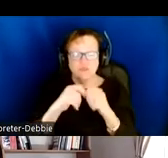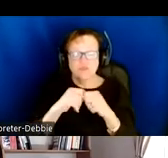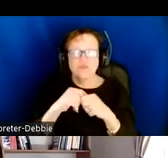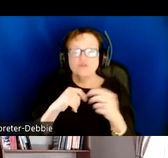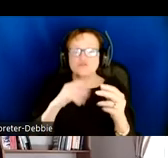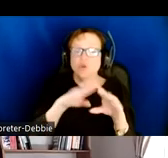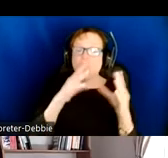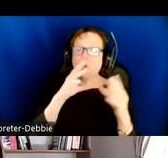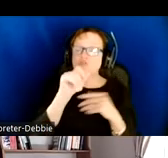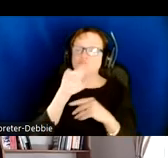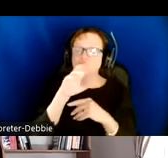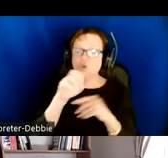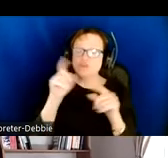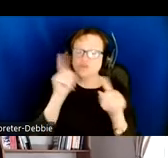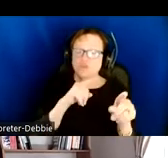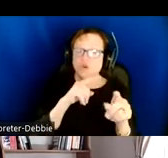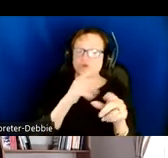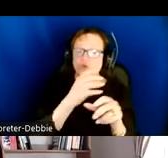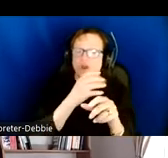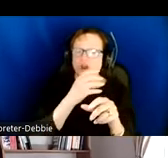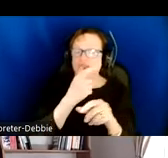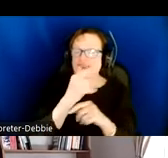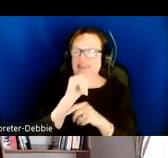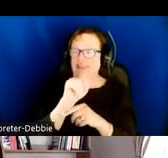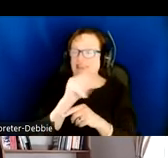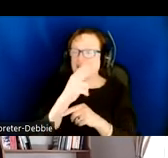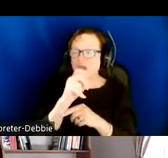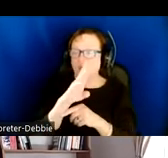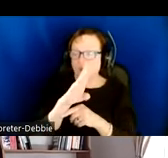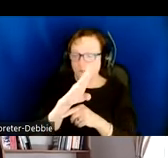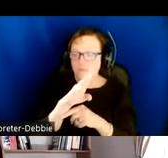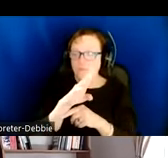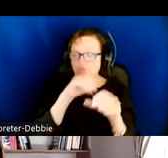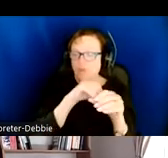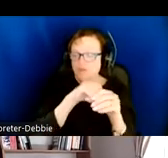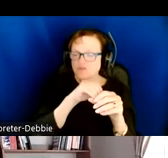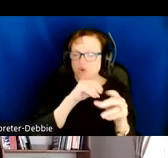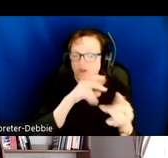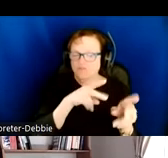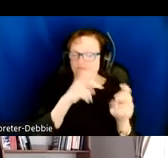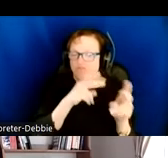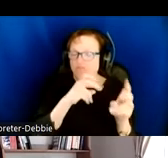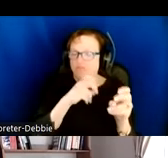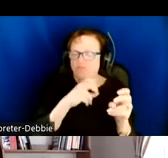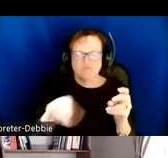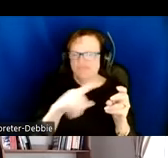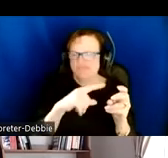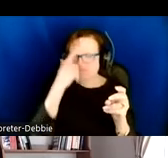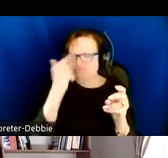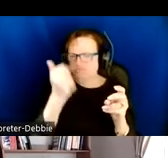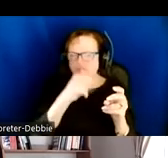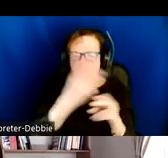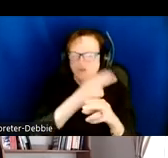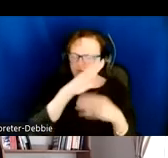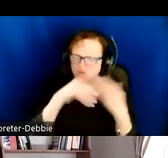source, you can go to our GitHub repository that's linked in our website, and you can see and use all of the source code for the browser